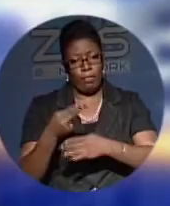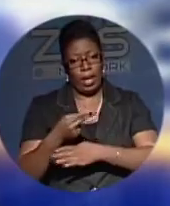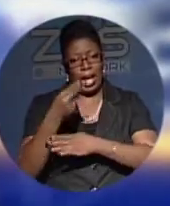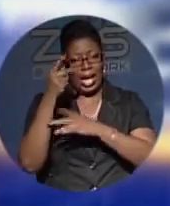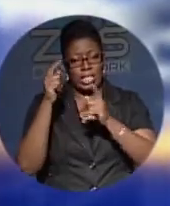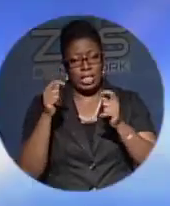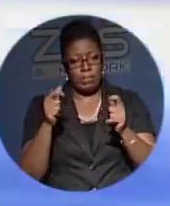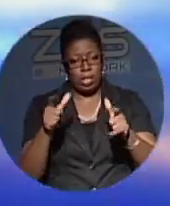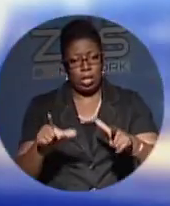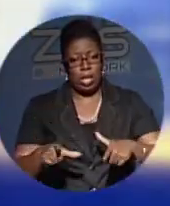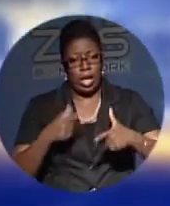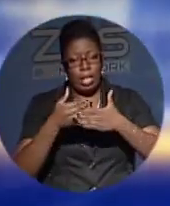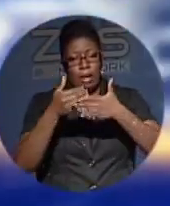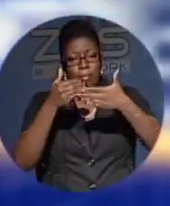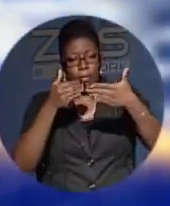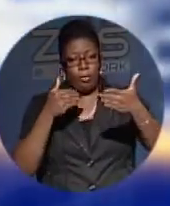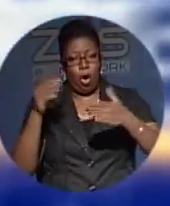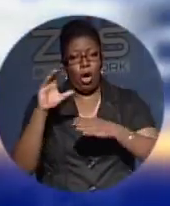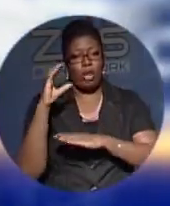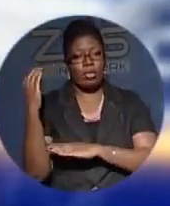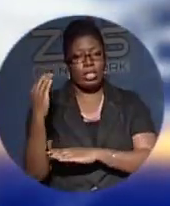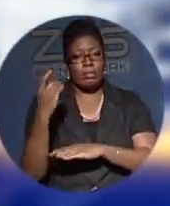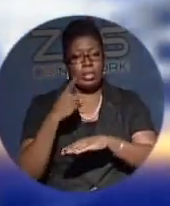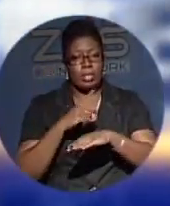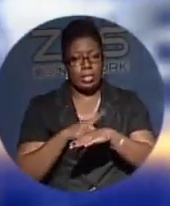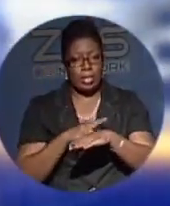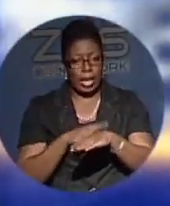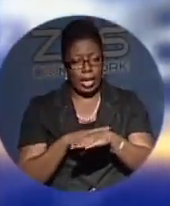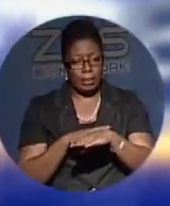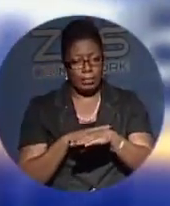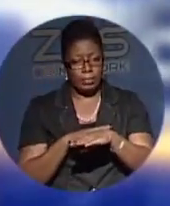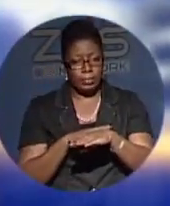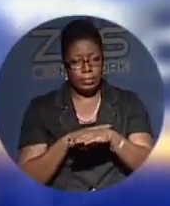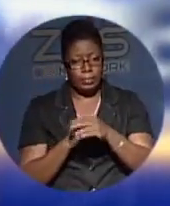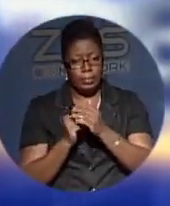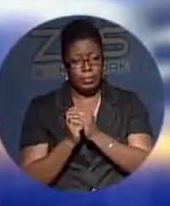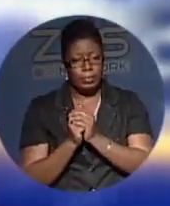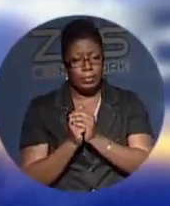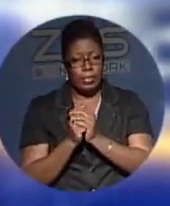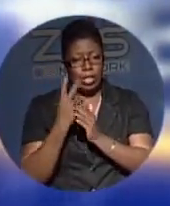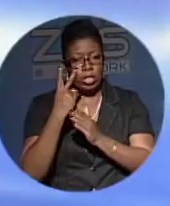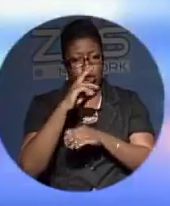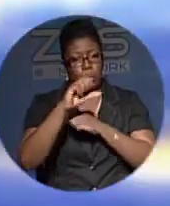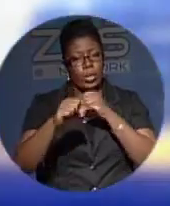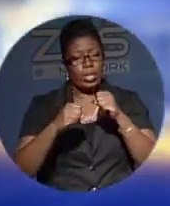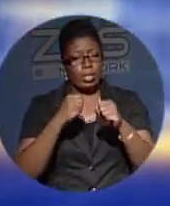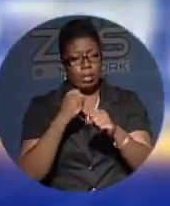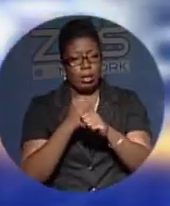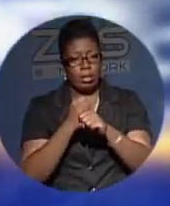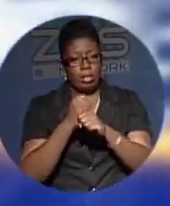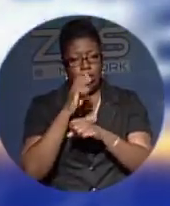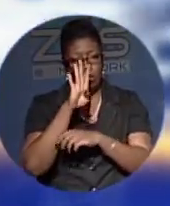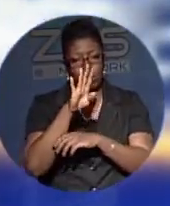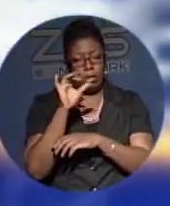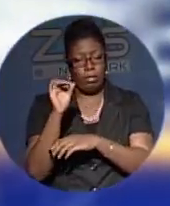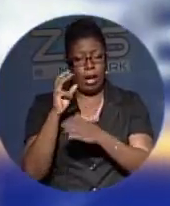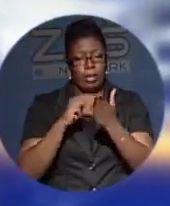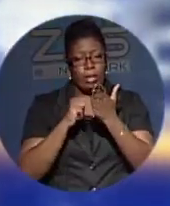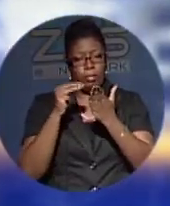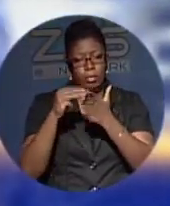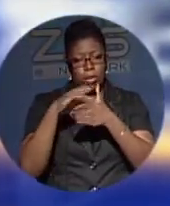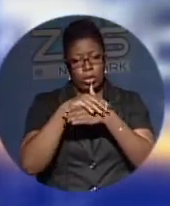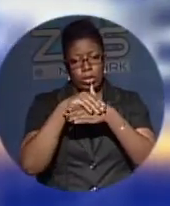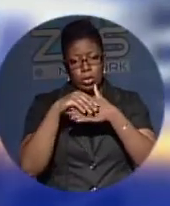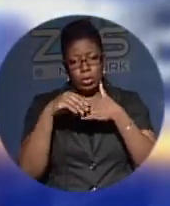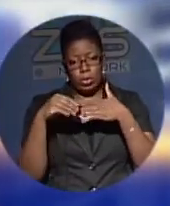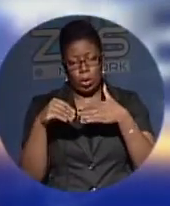to go live before Christmas. The historic test call and data session are key milestones in the two-year, $45 million investment in BTC's